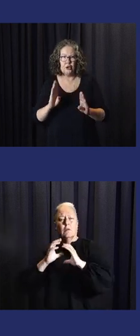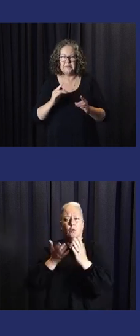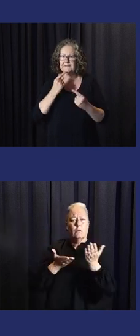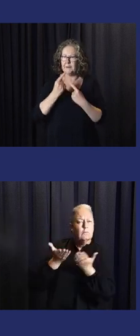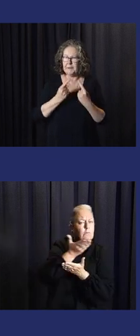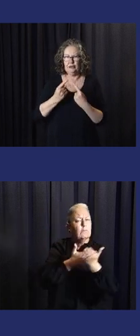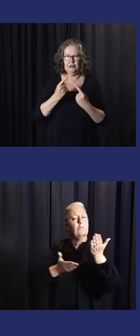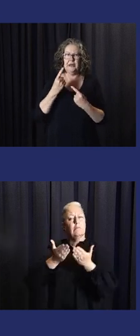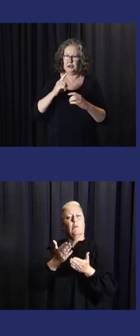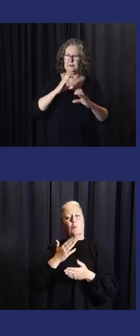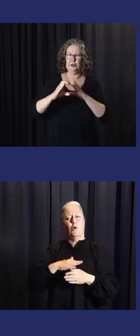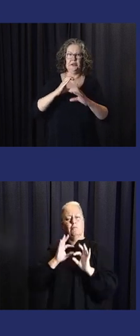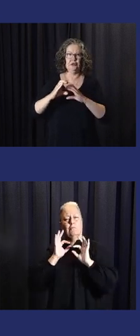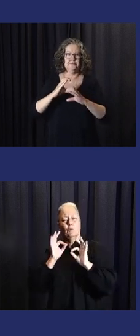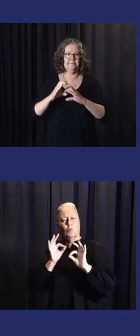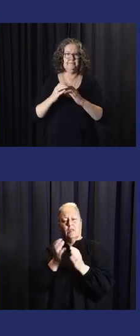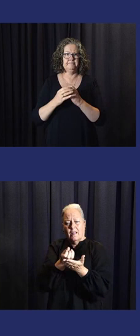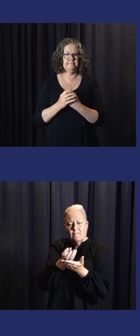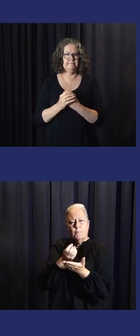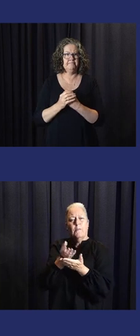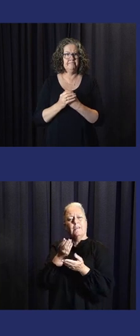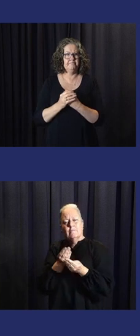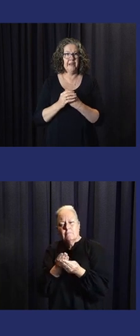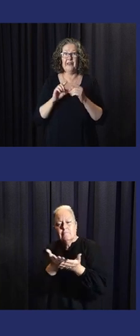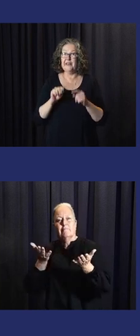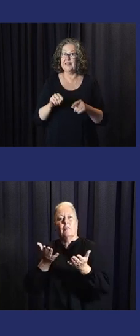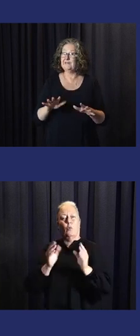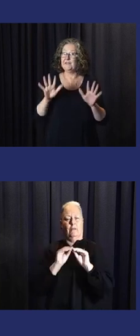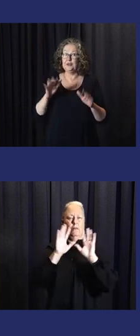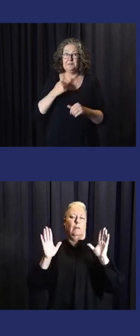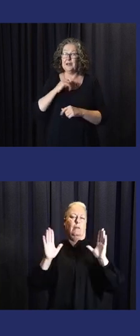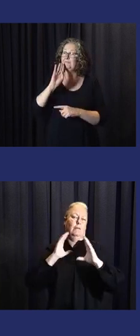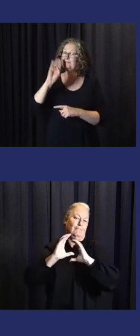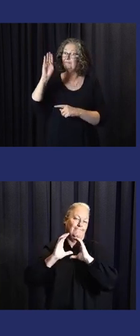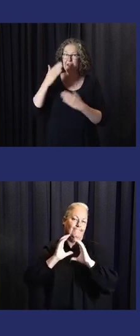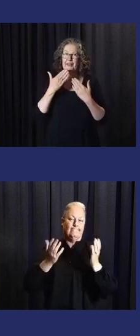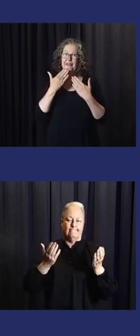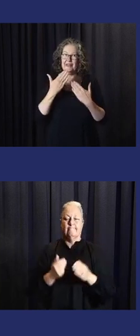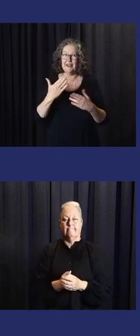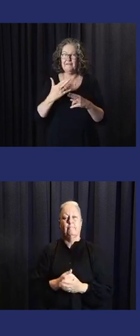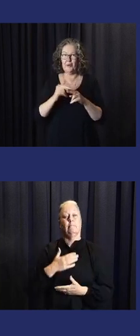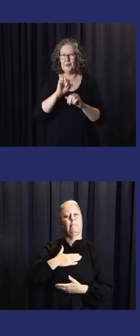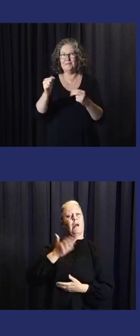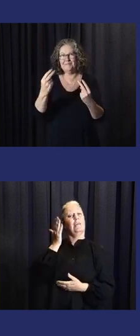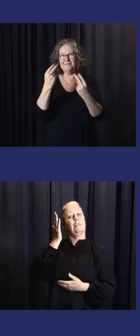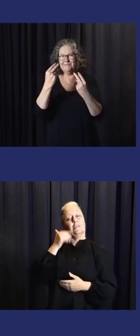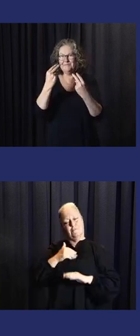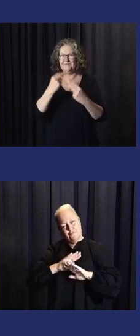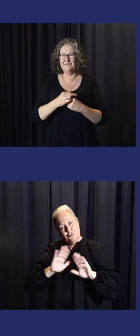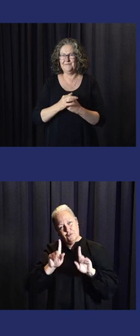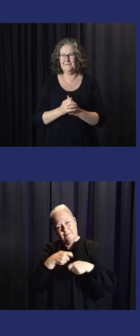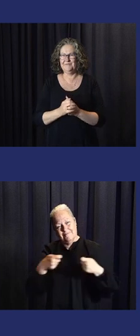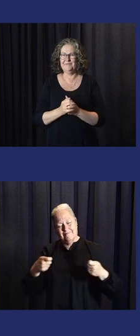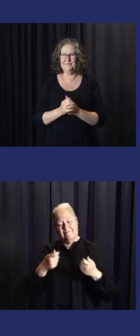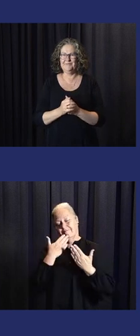communication and updates and modelizing information and communication. So this is